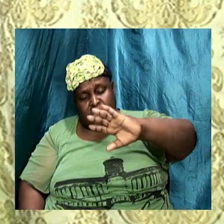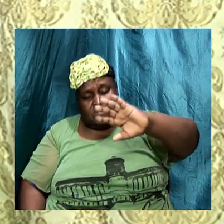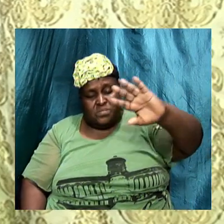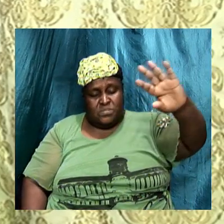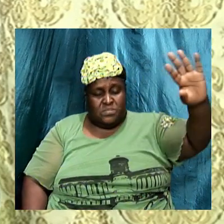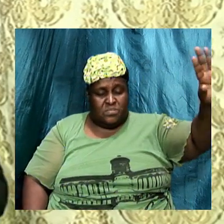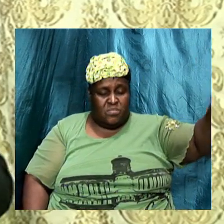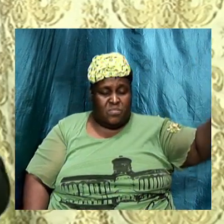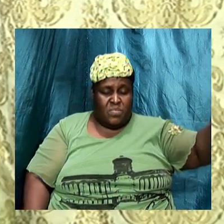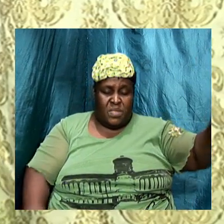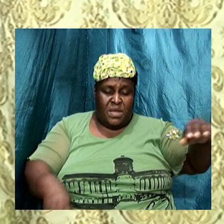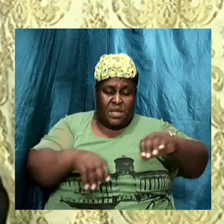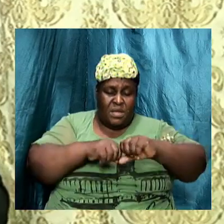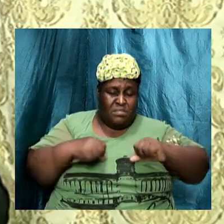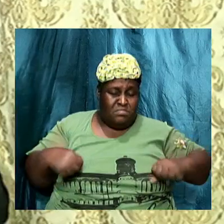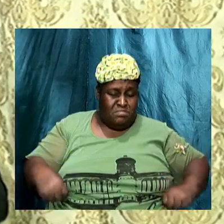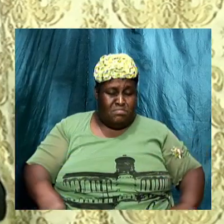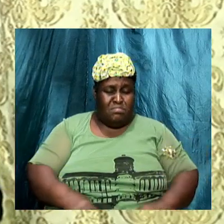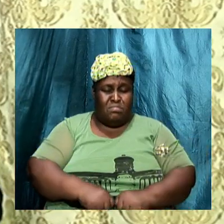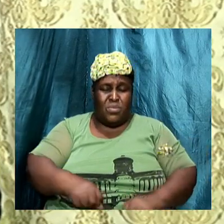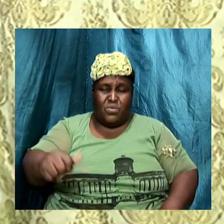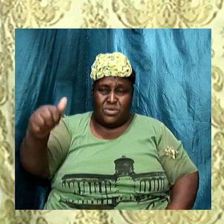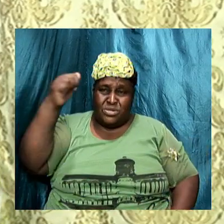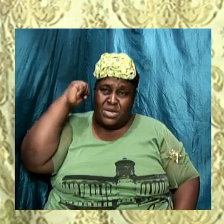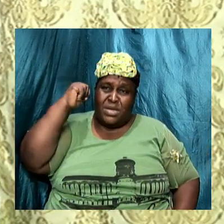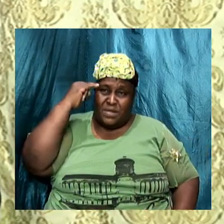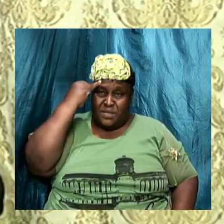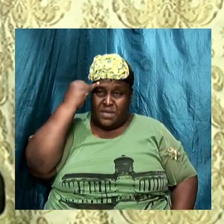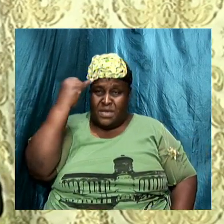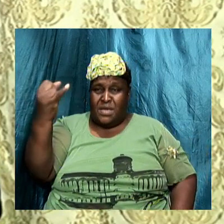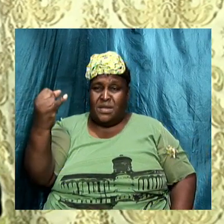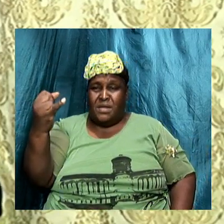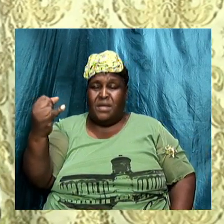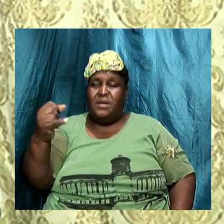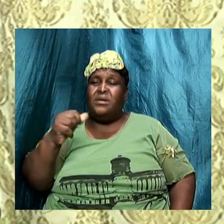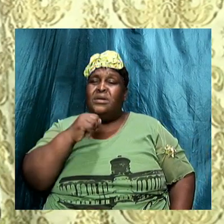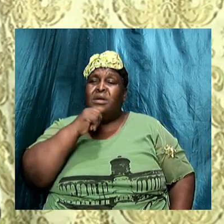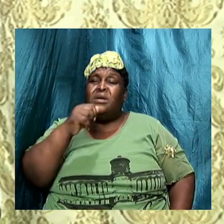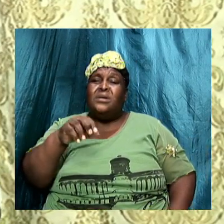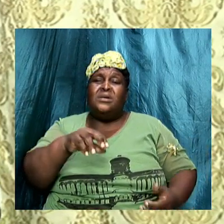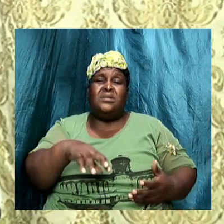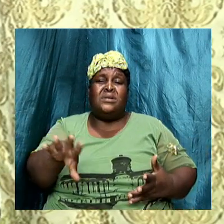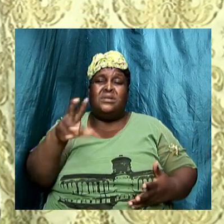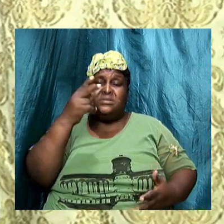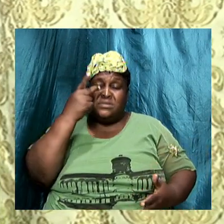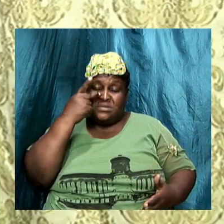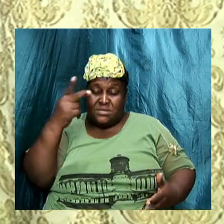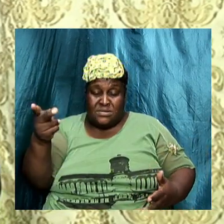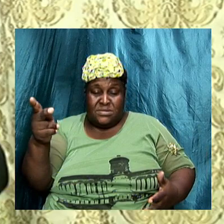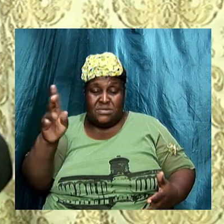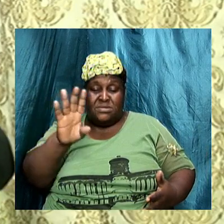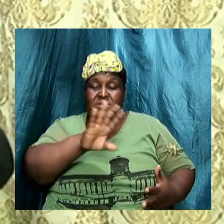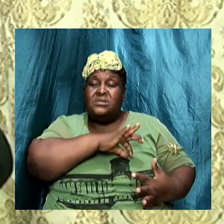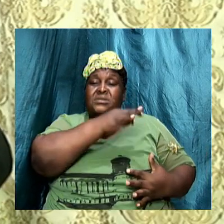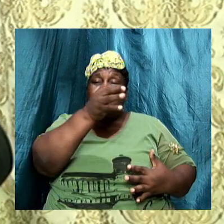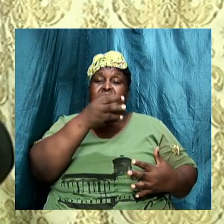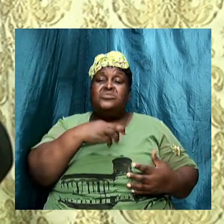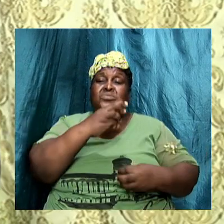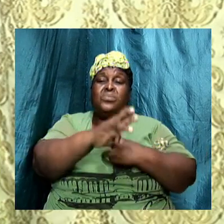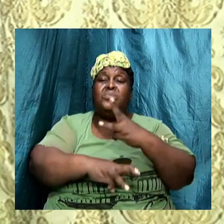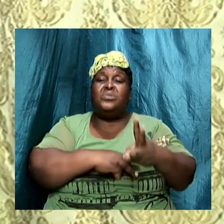the Sadducees reject the idea of an unseen spiritual world amen they